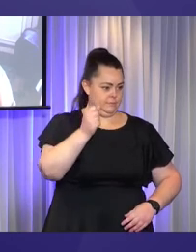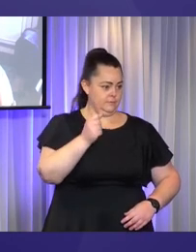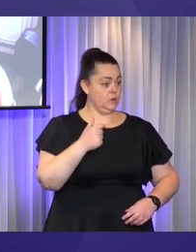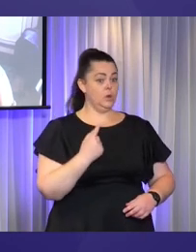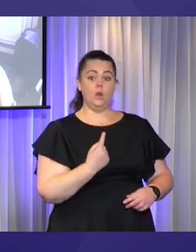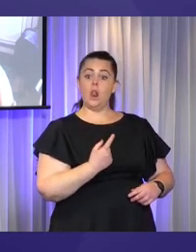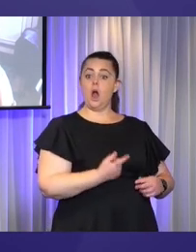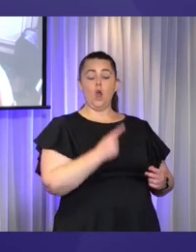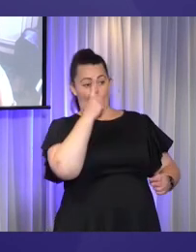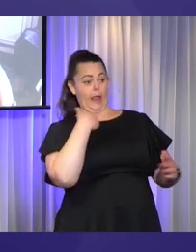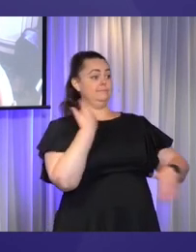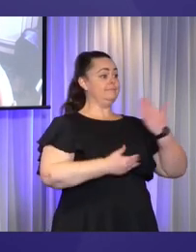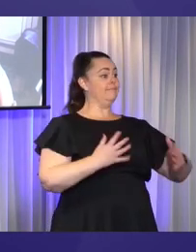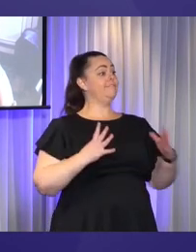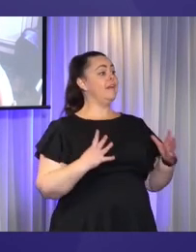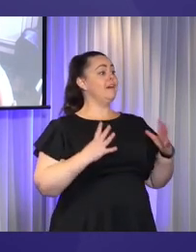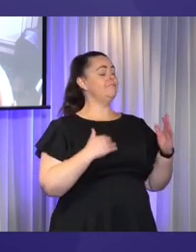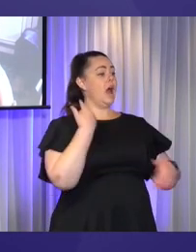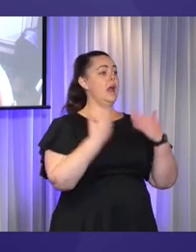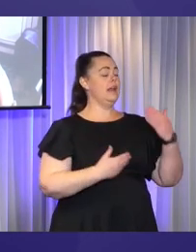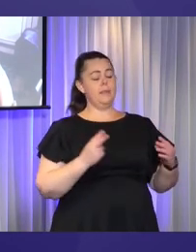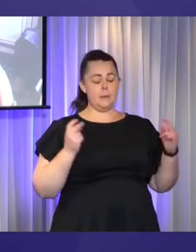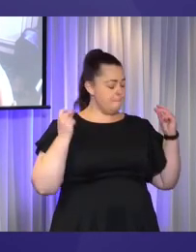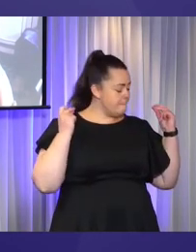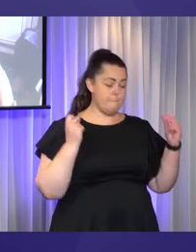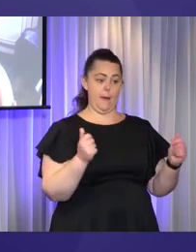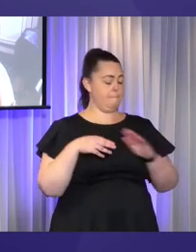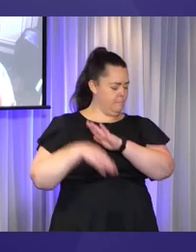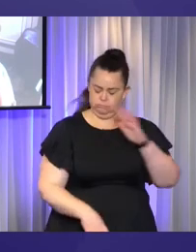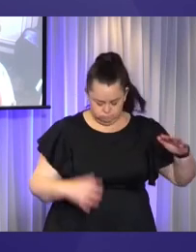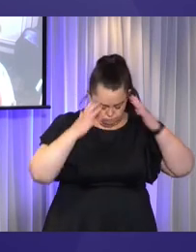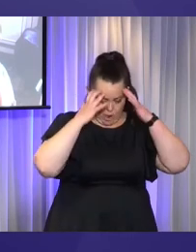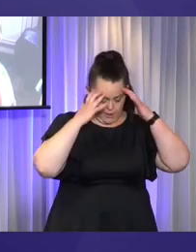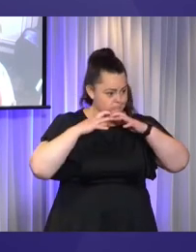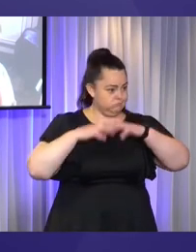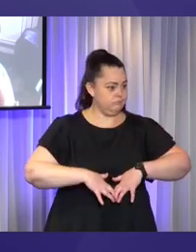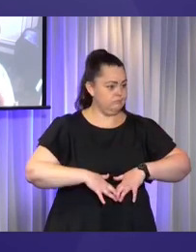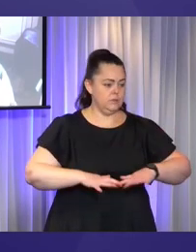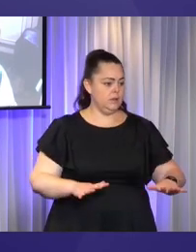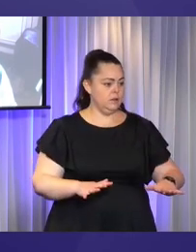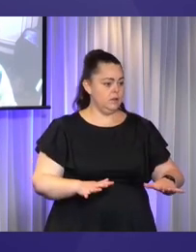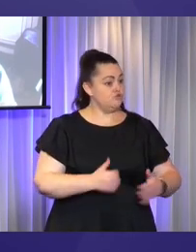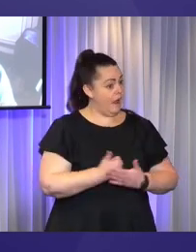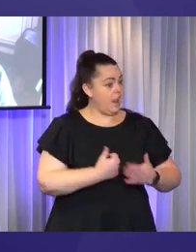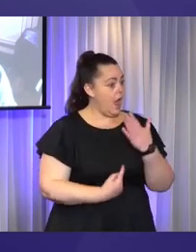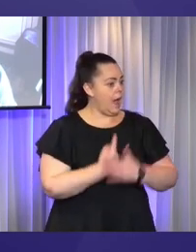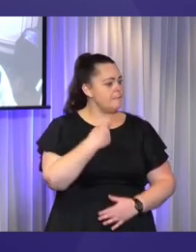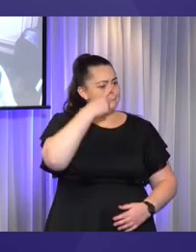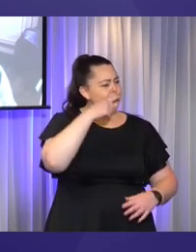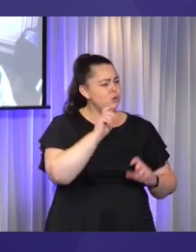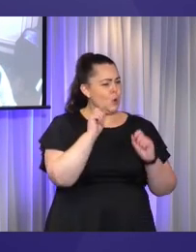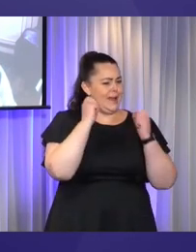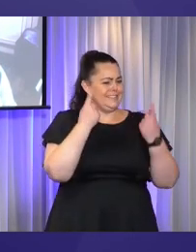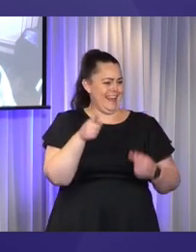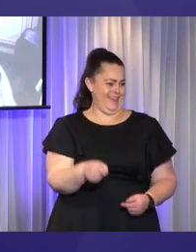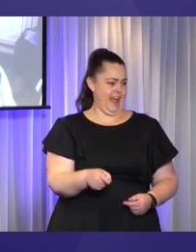game, and the next moment I'm functioning at lower mammal. And that happens on a regular basis. And it could be anything